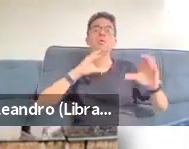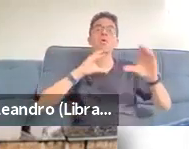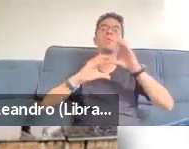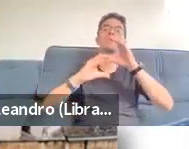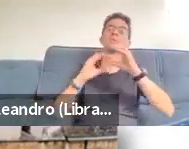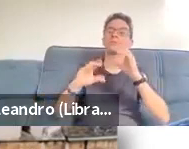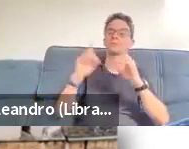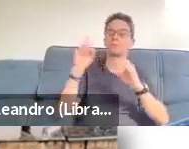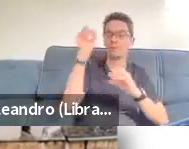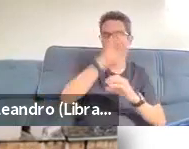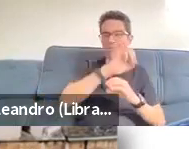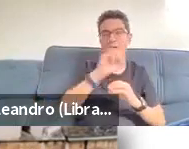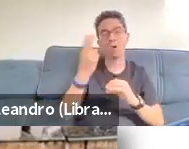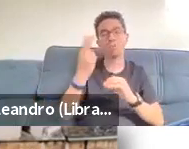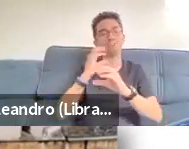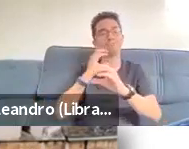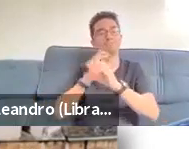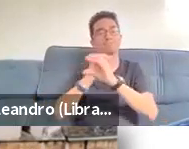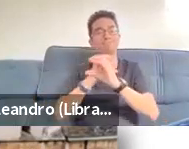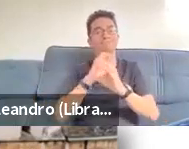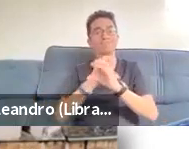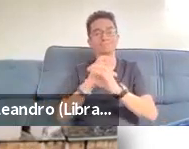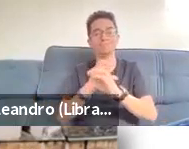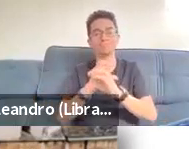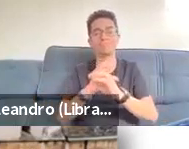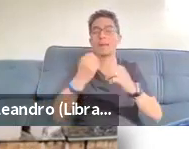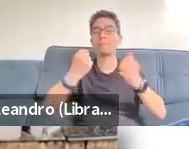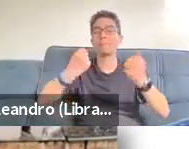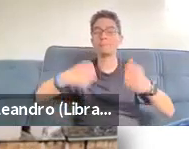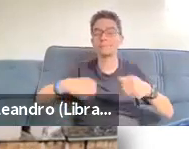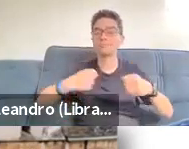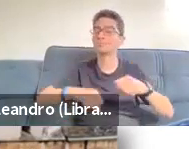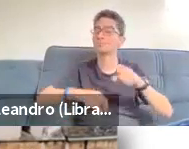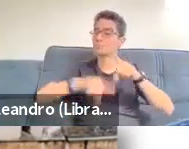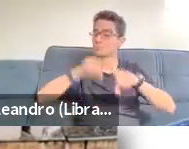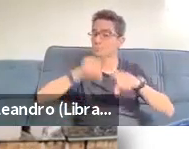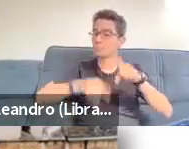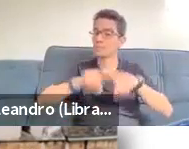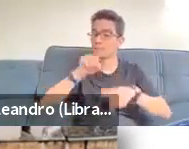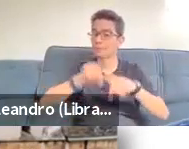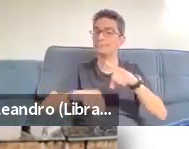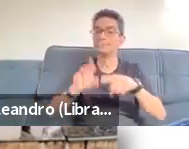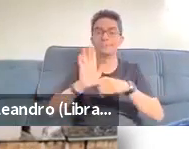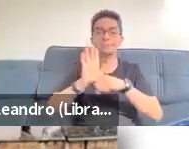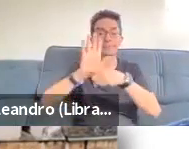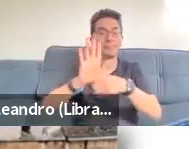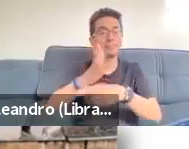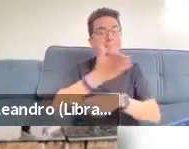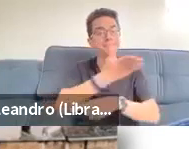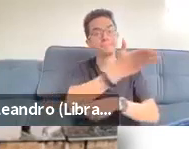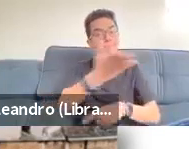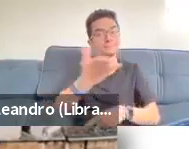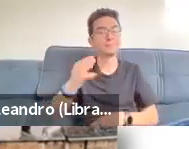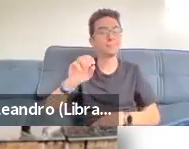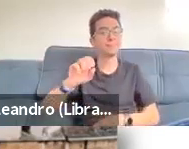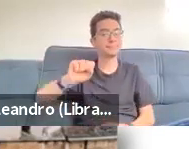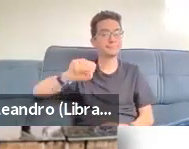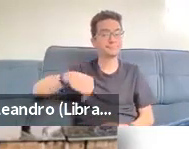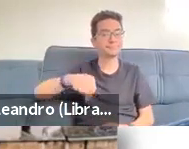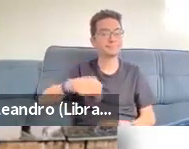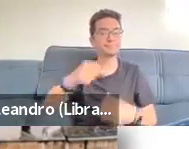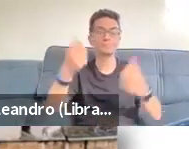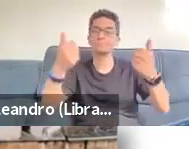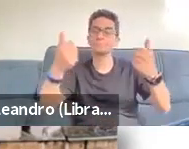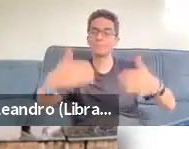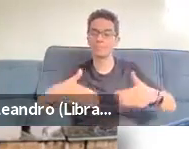AAC devices then are best understood as specialized assistive technologies, right? They're used